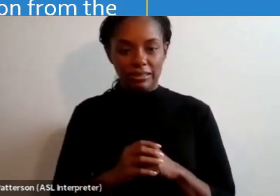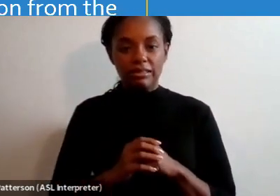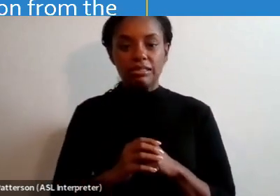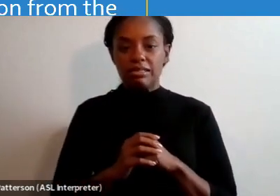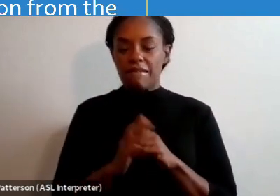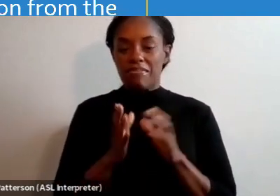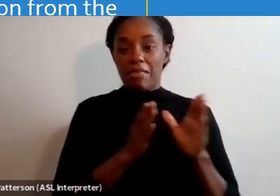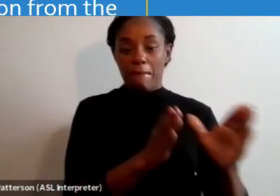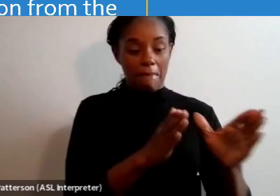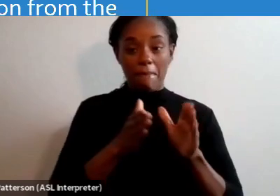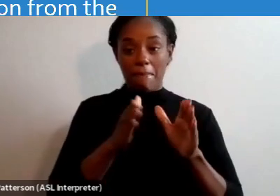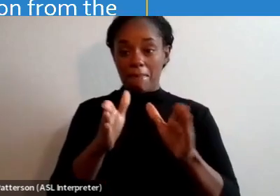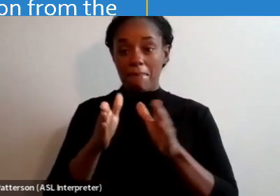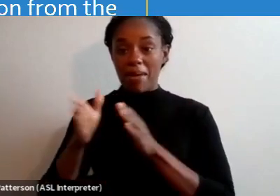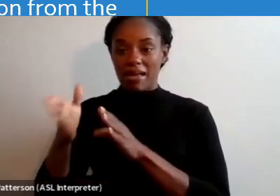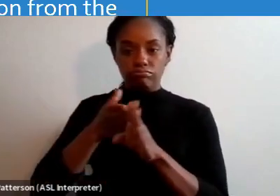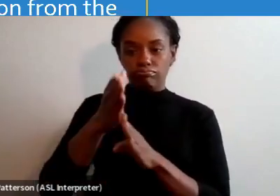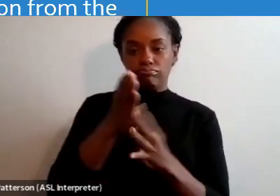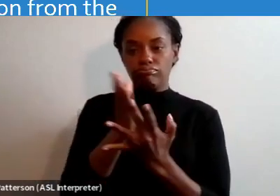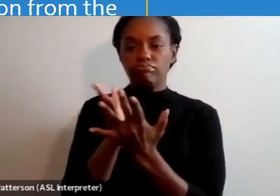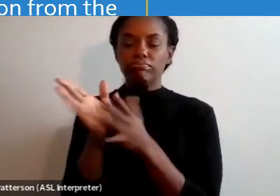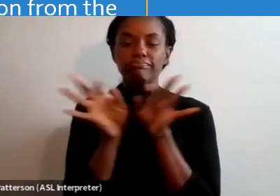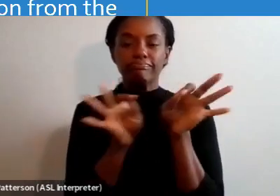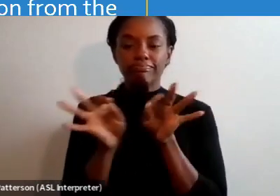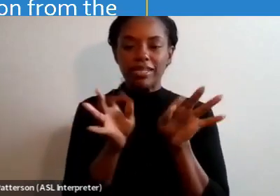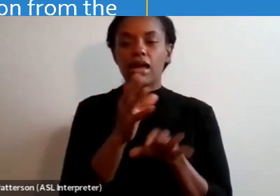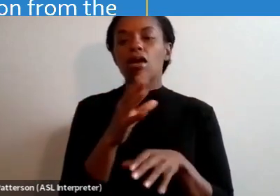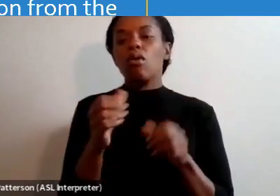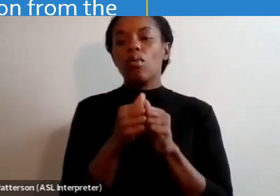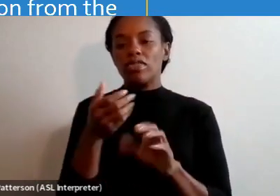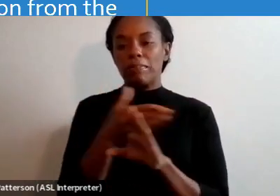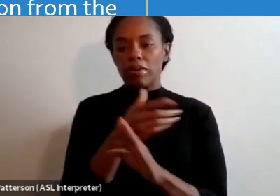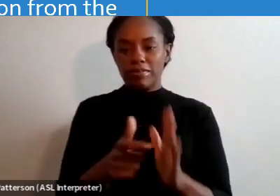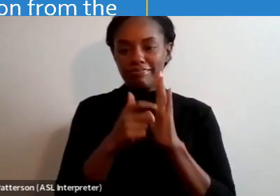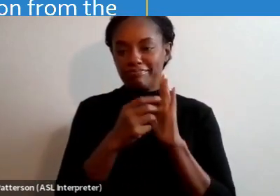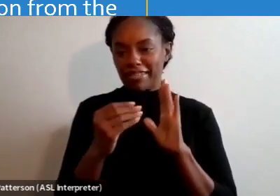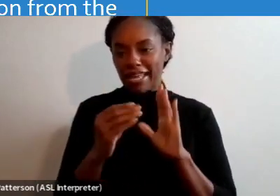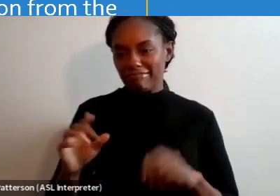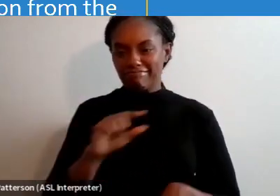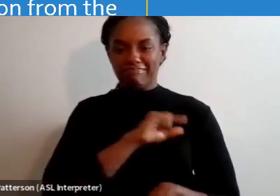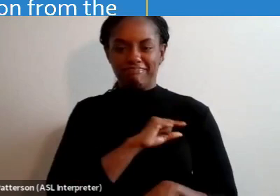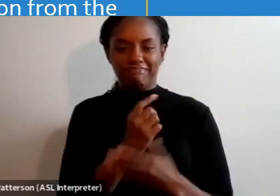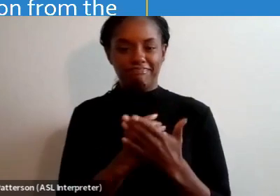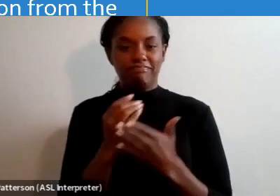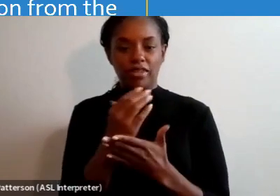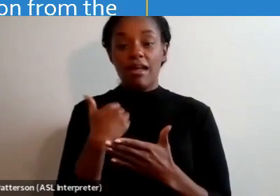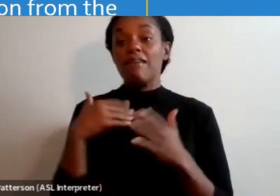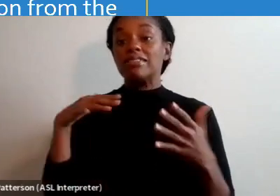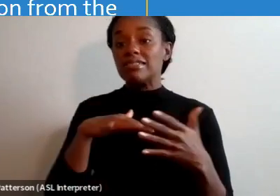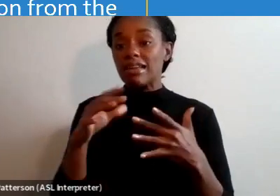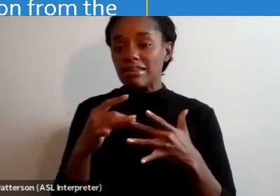clearly, along with the prerequisites and the eligibility criteria. There are study guides and practice materials